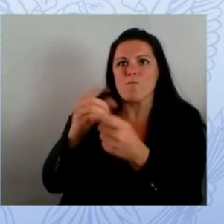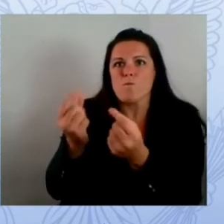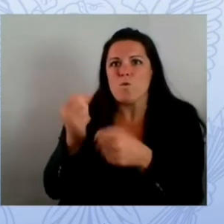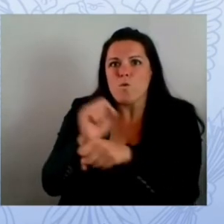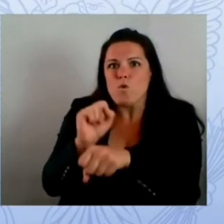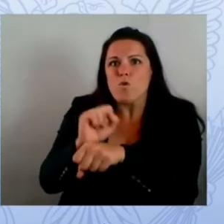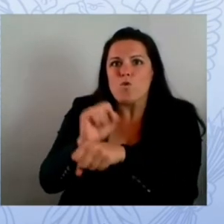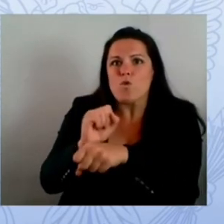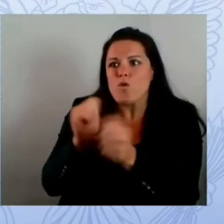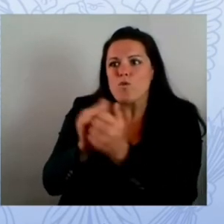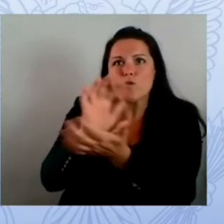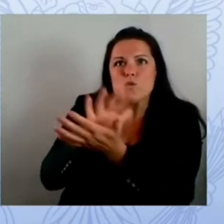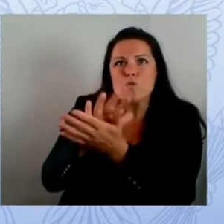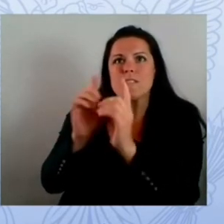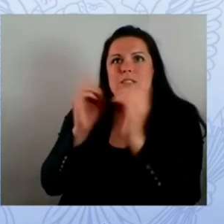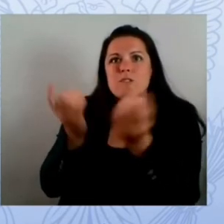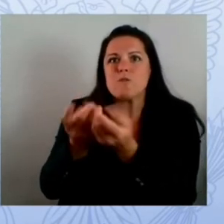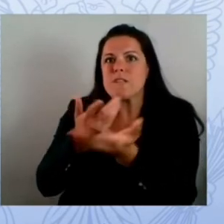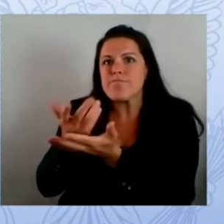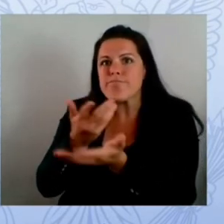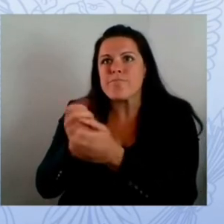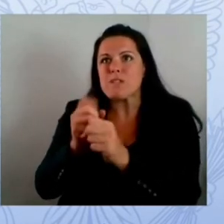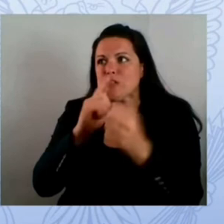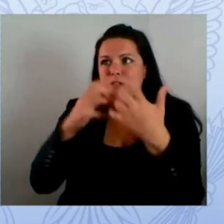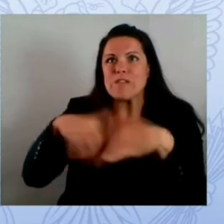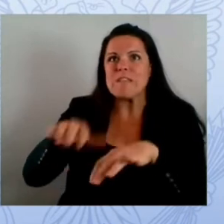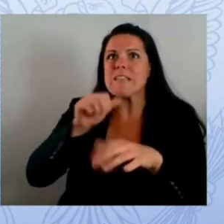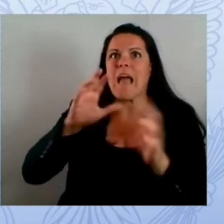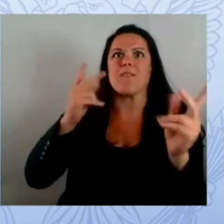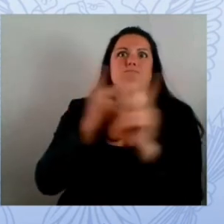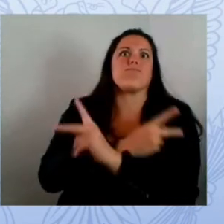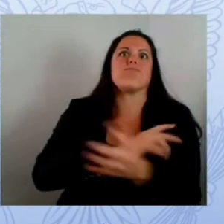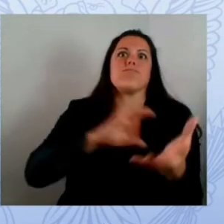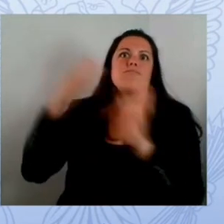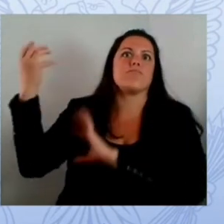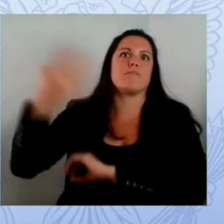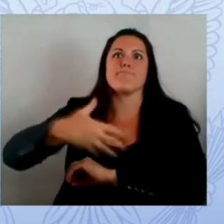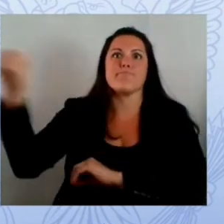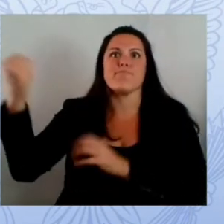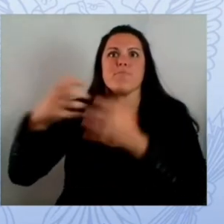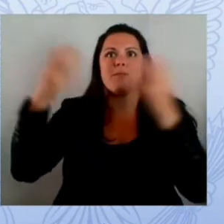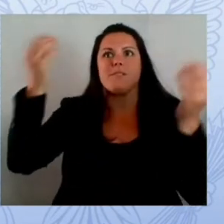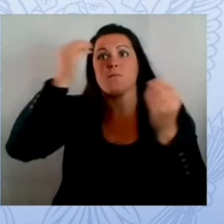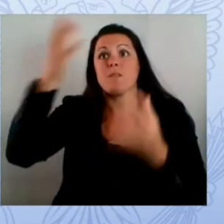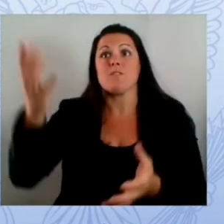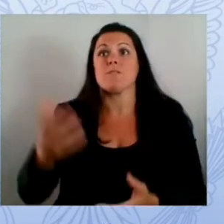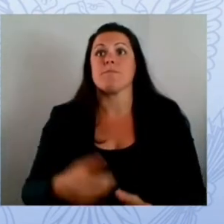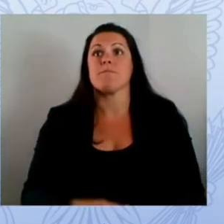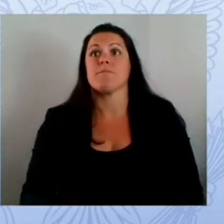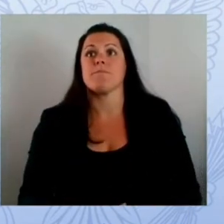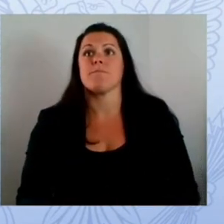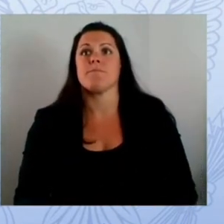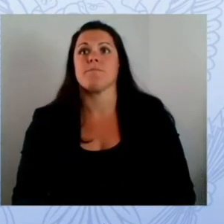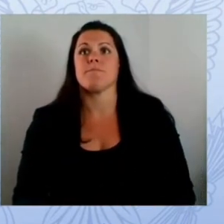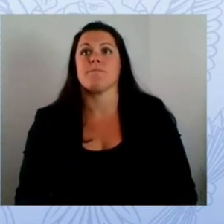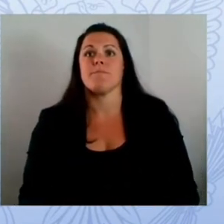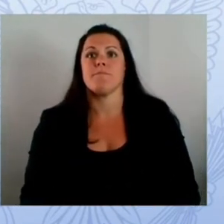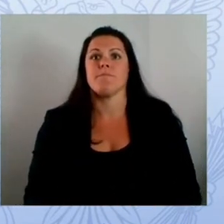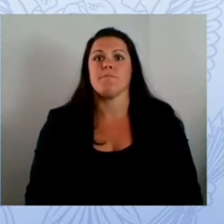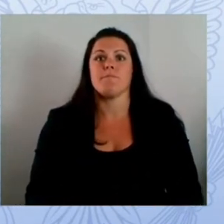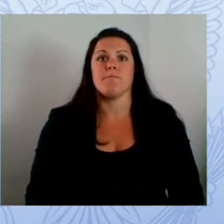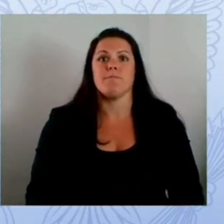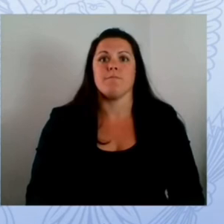one we're a victim focused organization we care so we're there to provide support reassurance all the